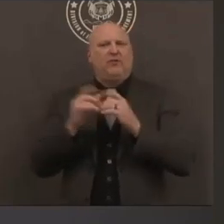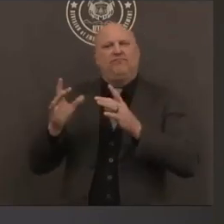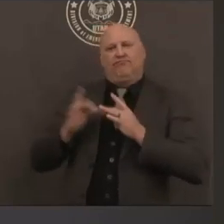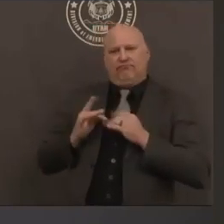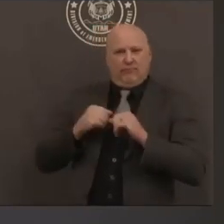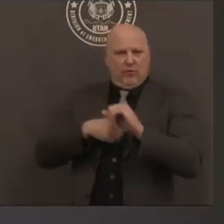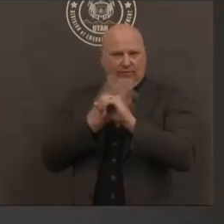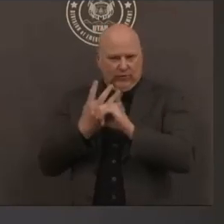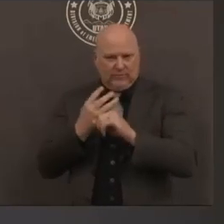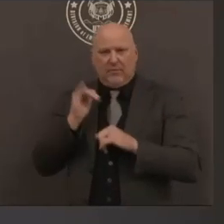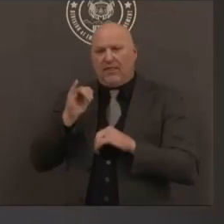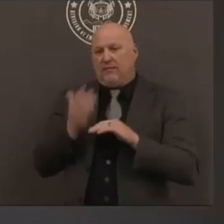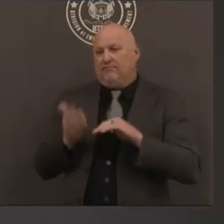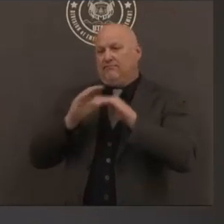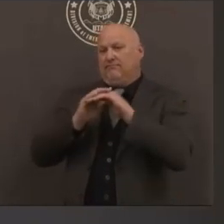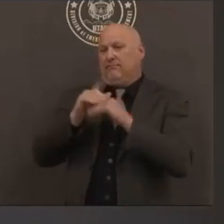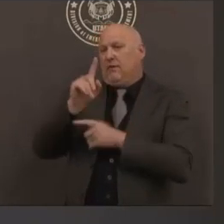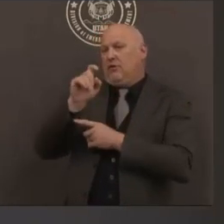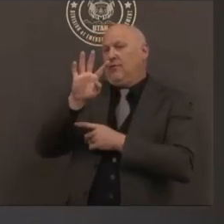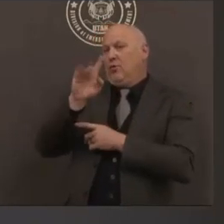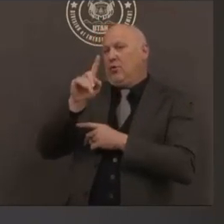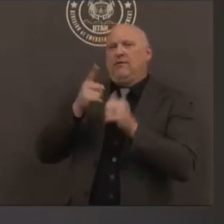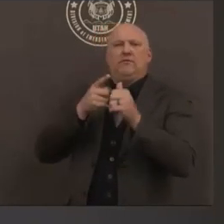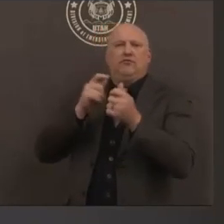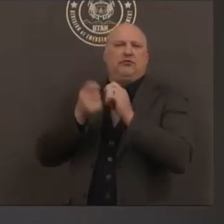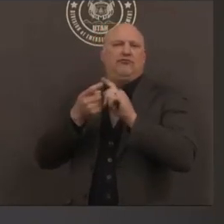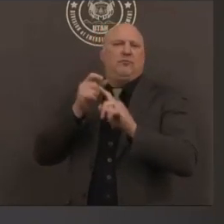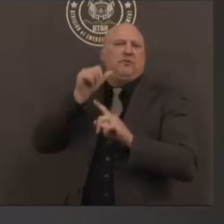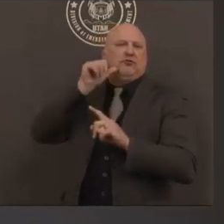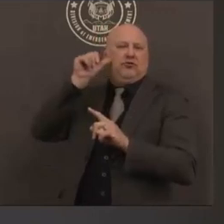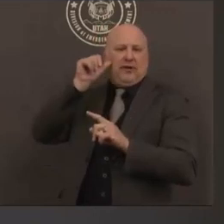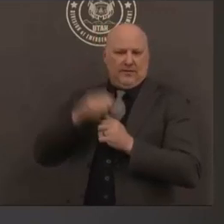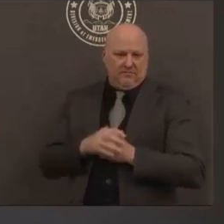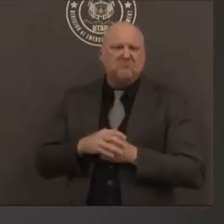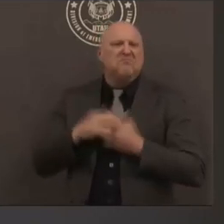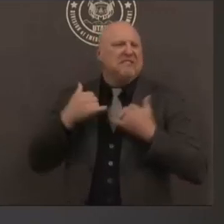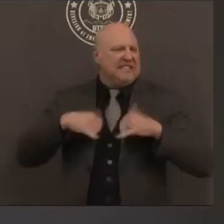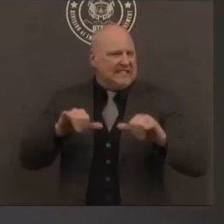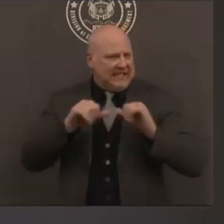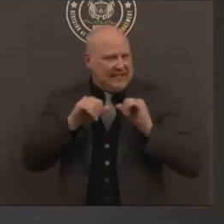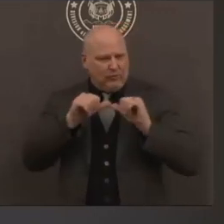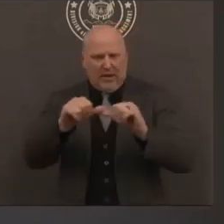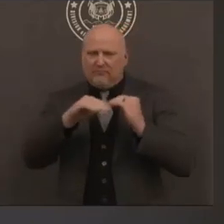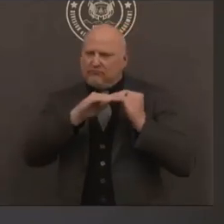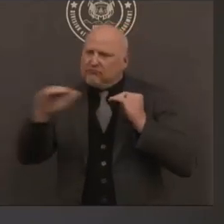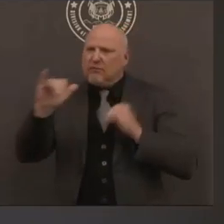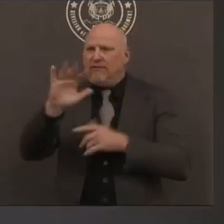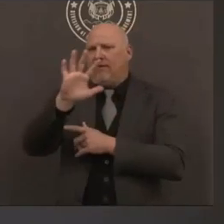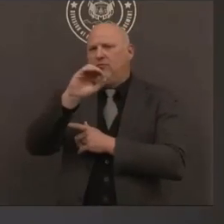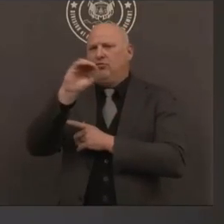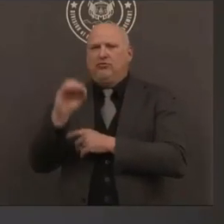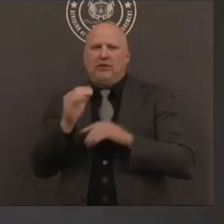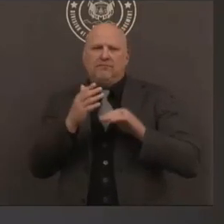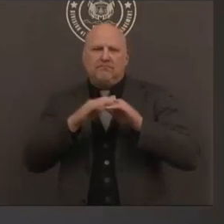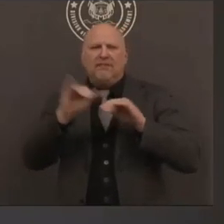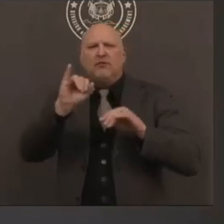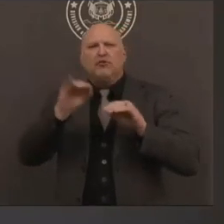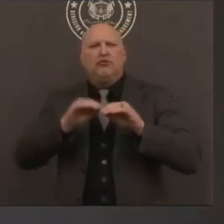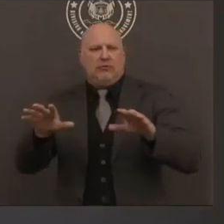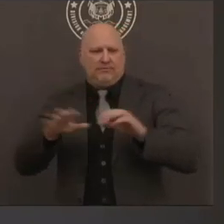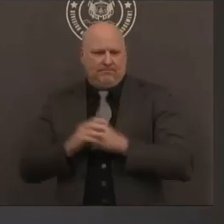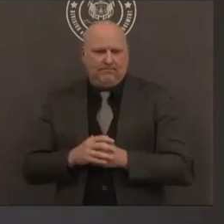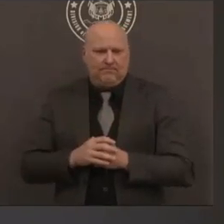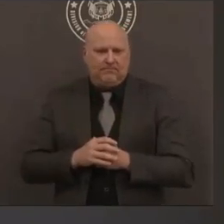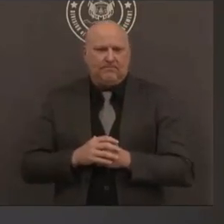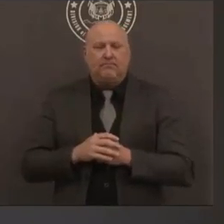increase of 141 from yesterday or a five percent growth rate we've tested 49 678